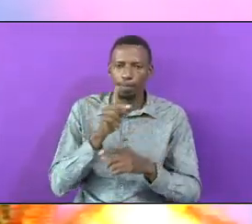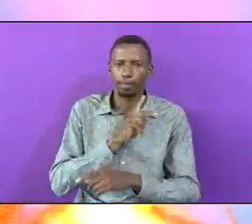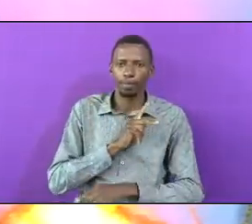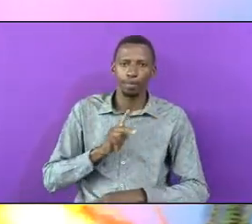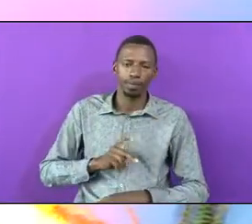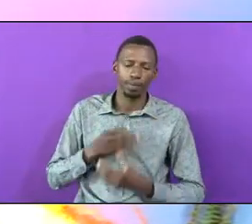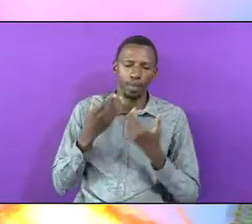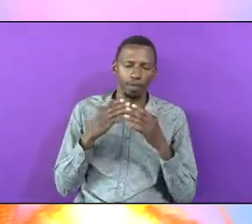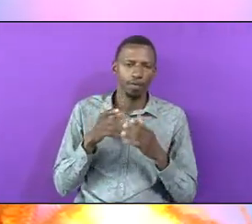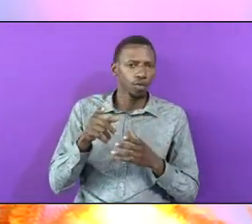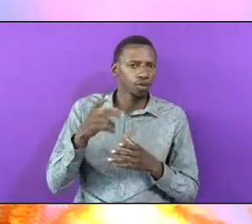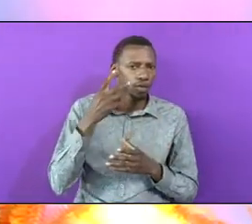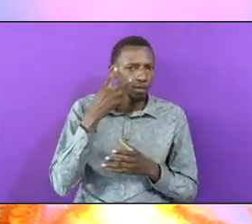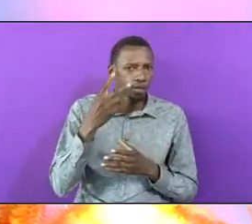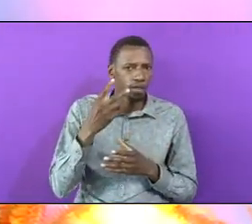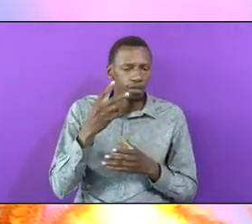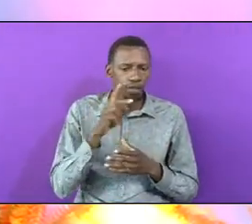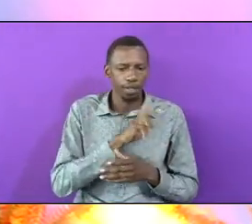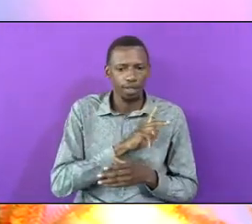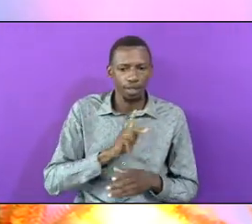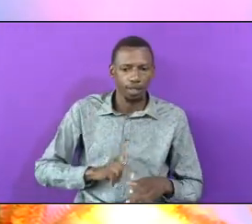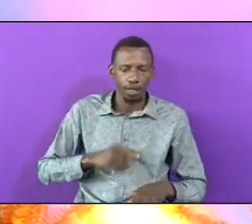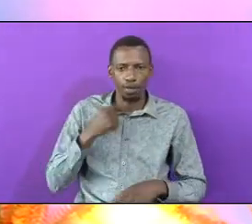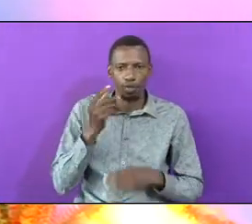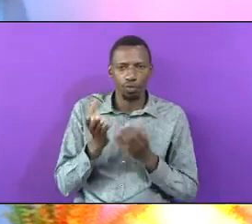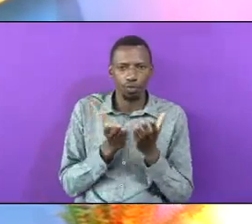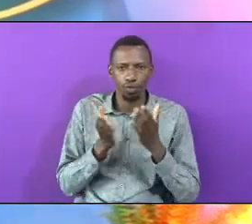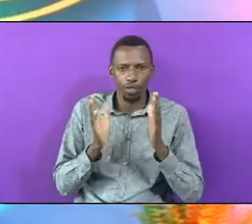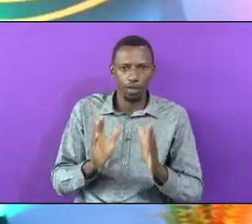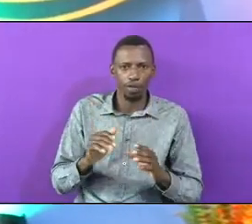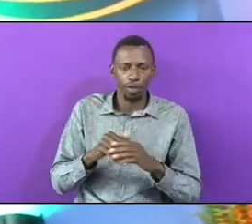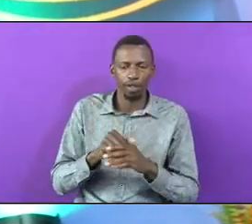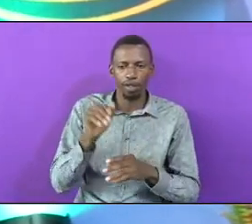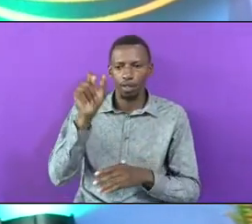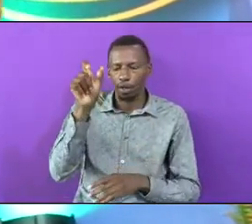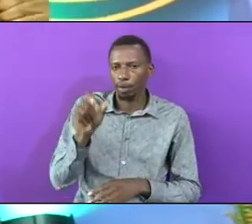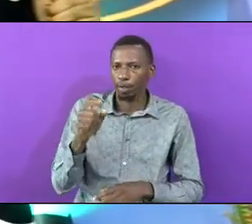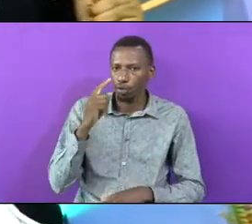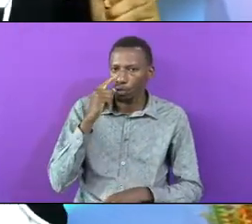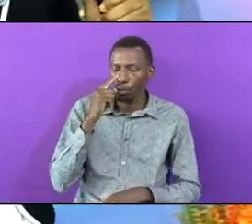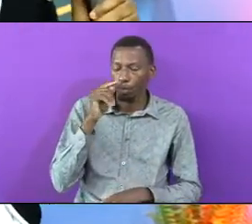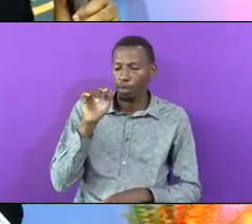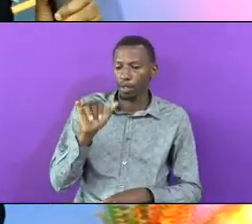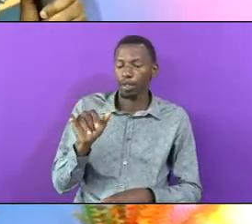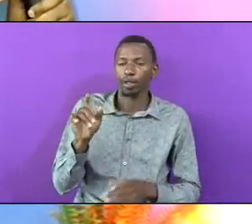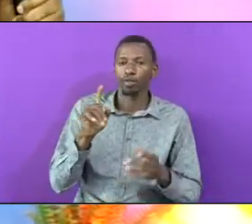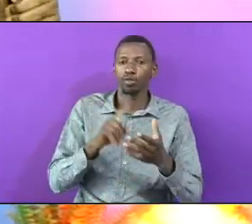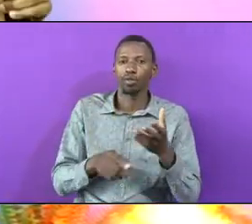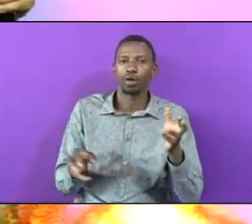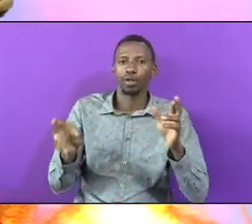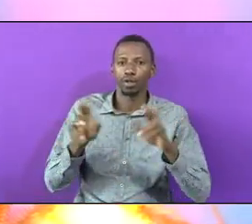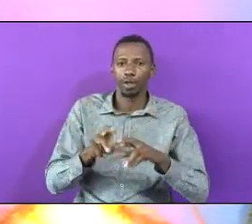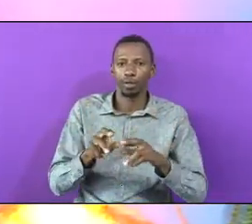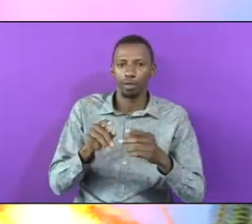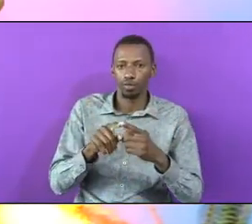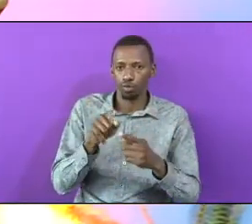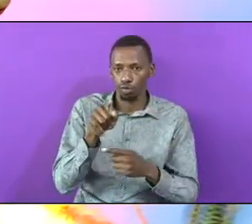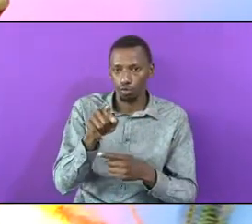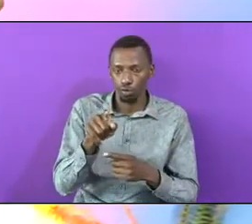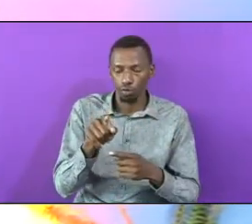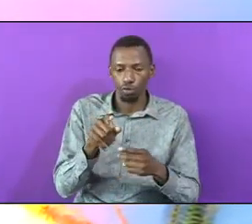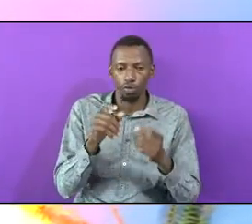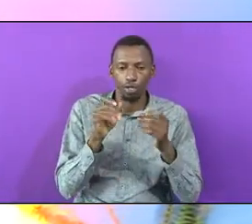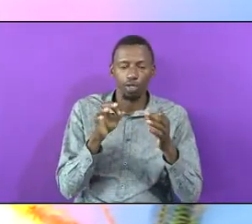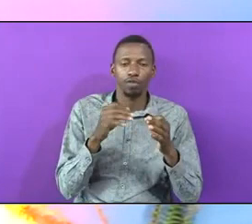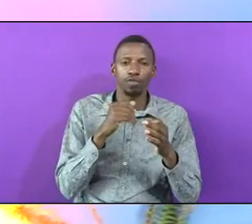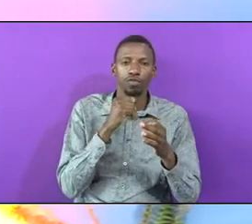Have You Ever Seen A King Who Is A Suffered In Somebody Soul That Is What Happens To You When You Don't Want To Improve The Zero That You